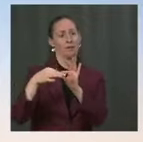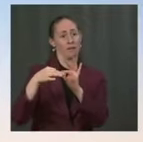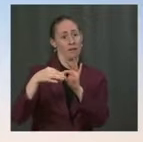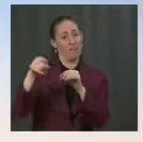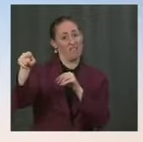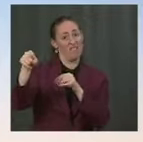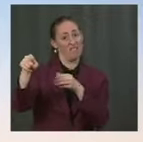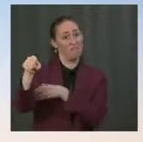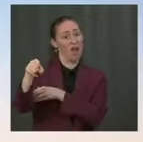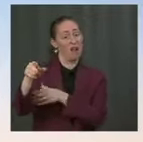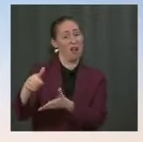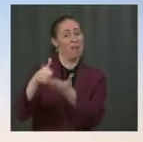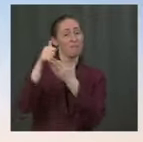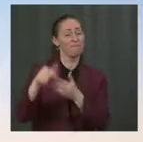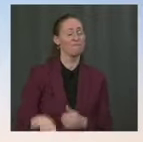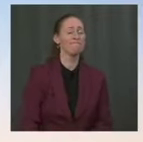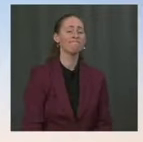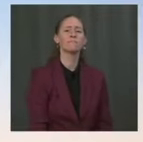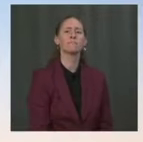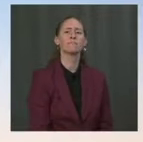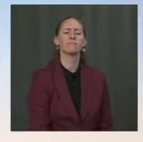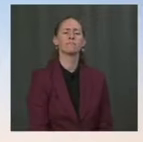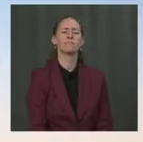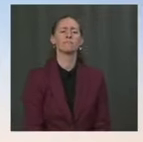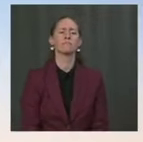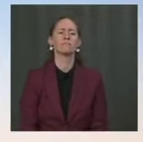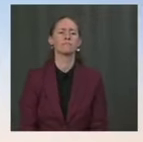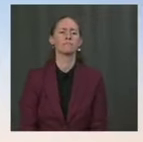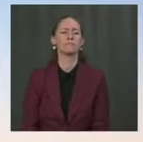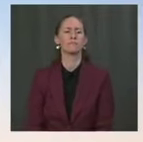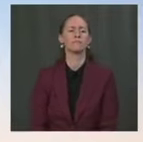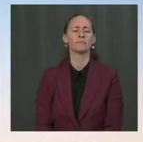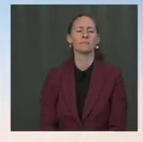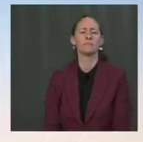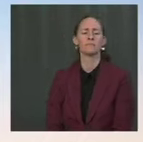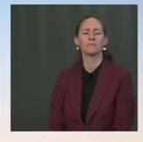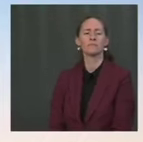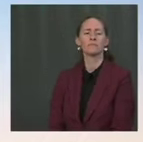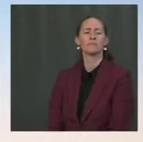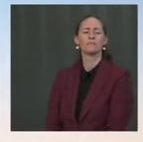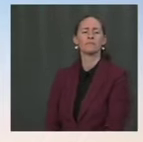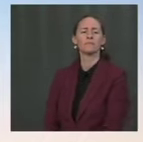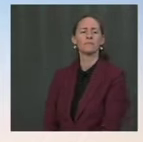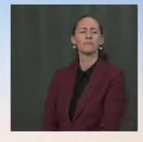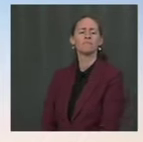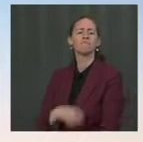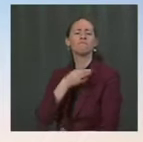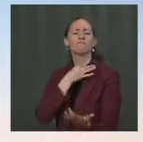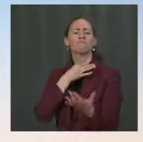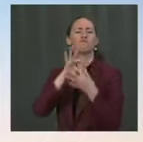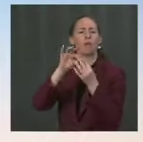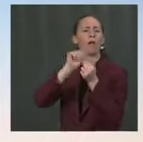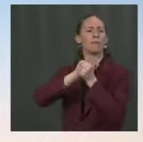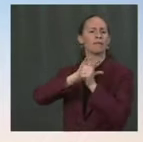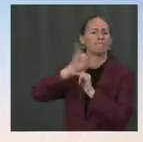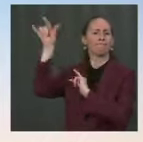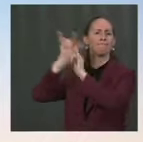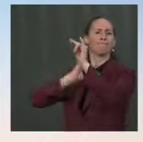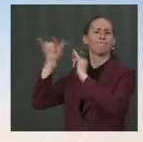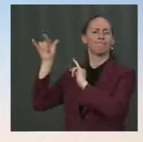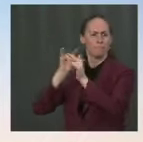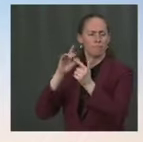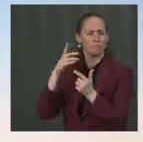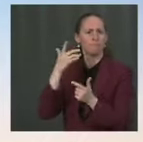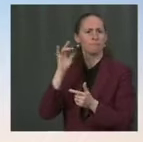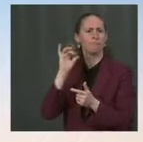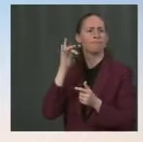on other issues, beyond the evacuations, let's say that gets done, you know, hopefully it is done. But there's going to be all sorts of other things. There's